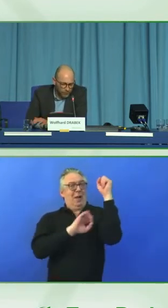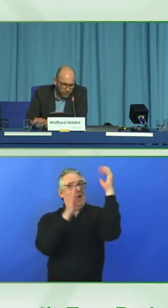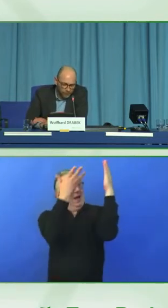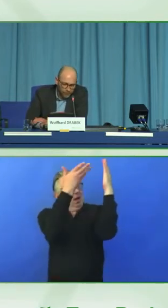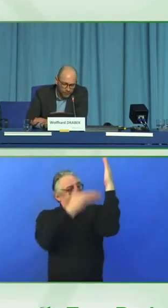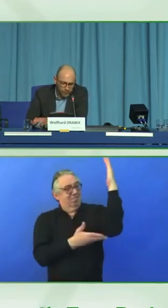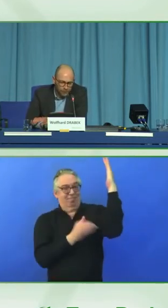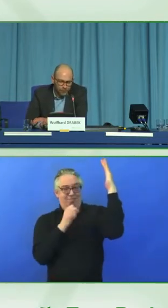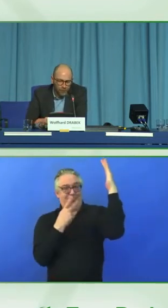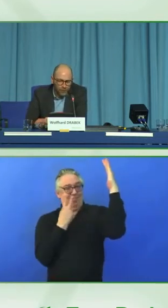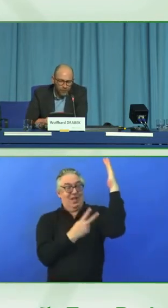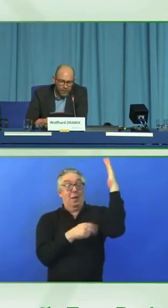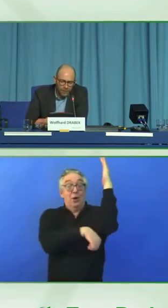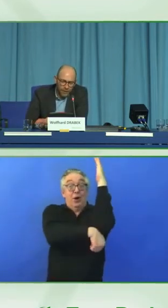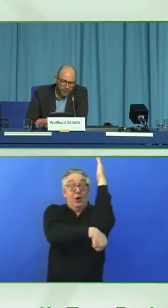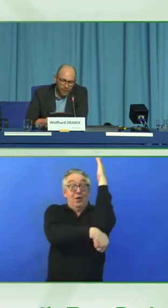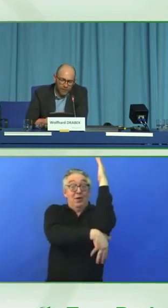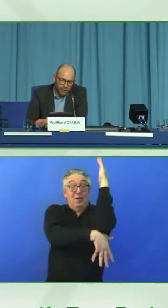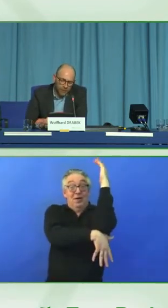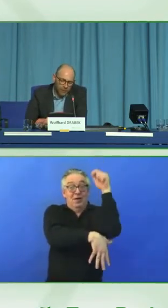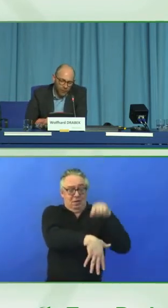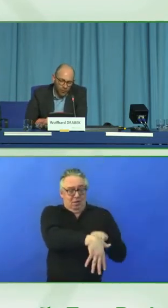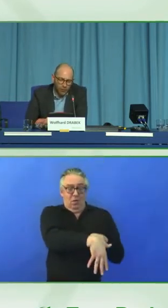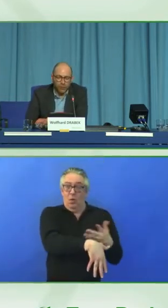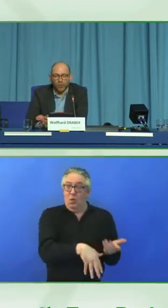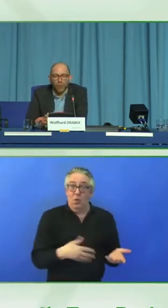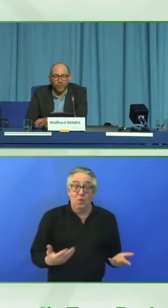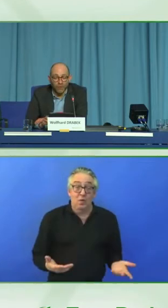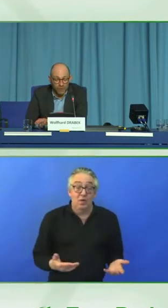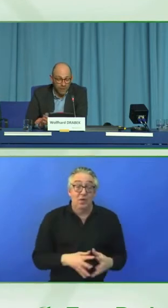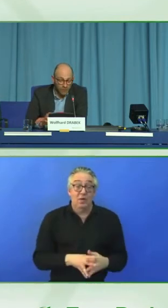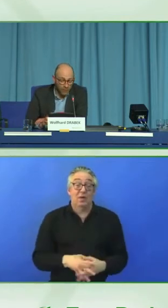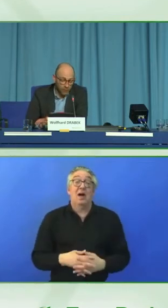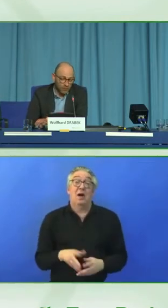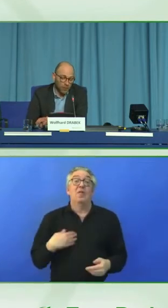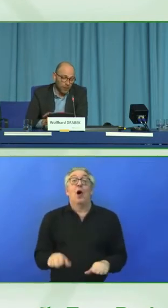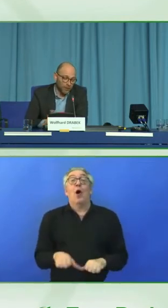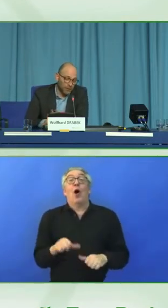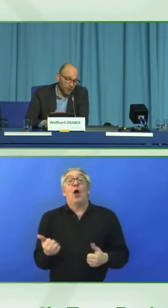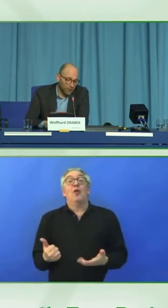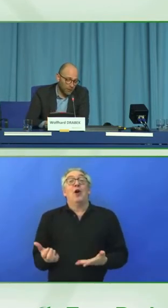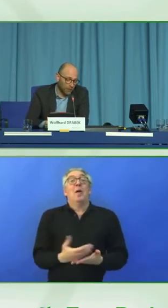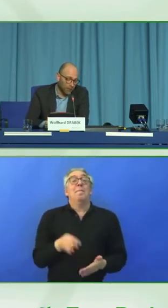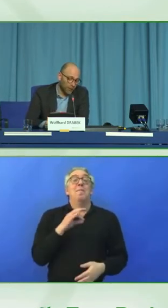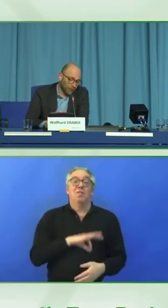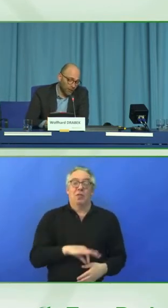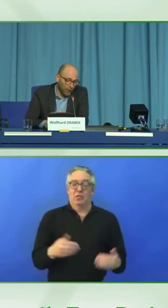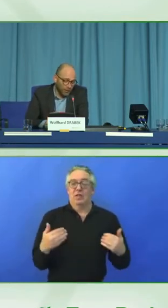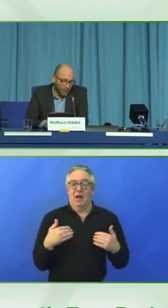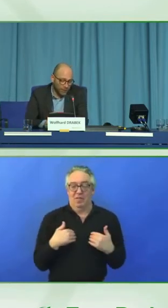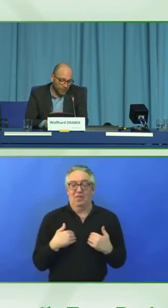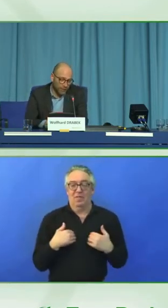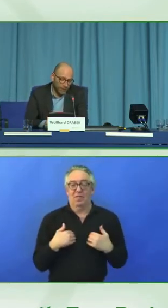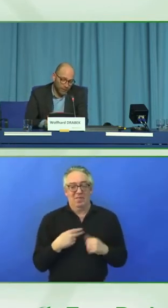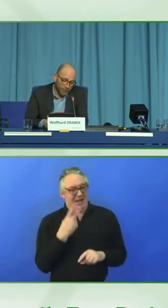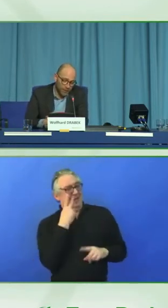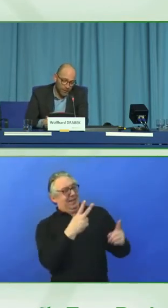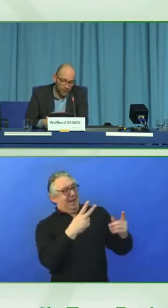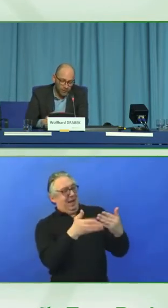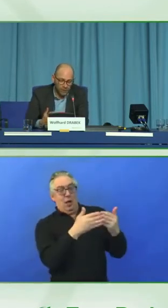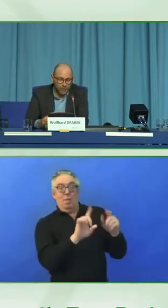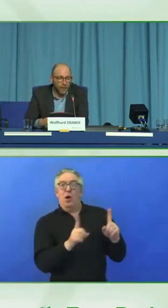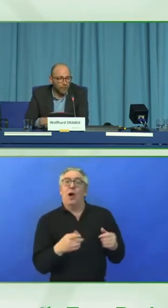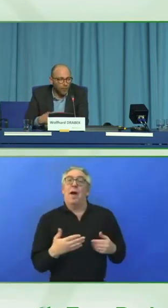metaphor here, we see benefits that are not so obvious in the first place. So, Fair for Alle certified